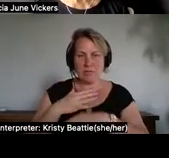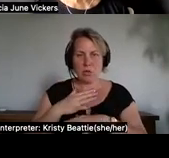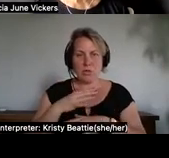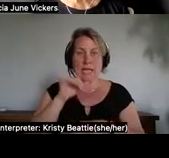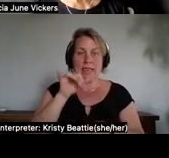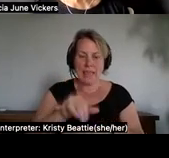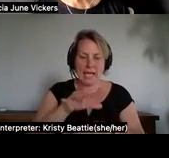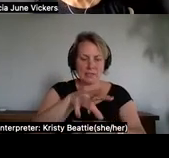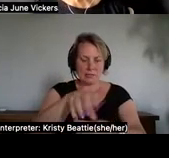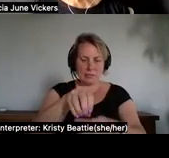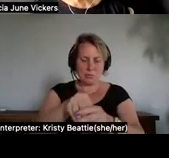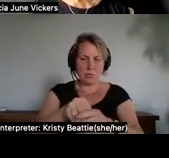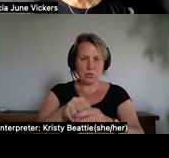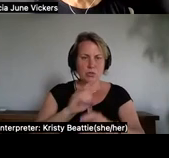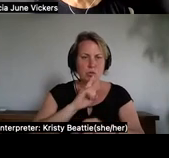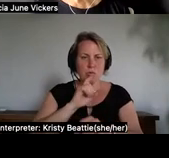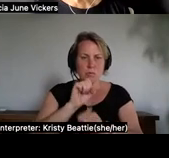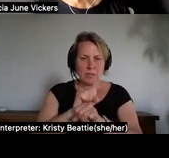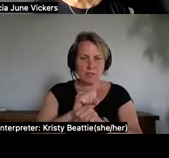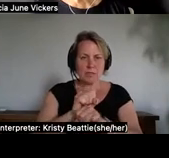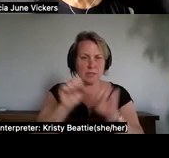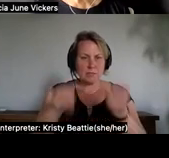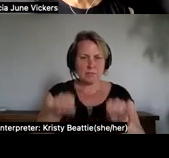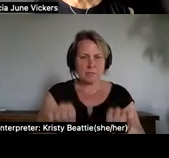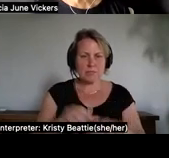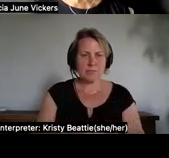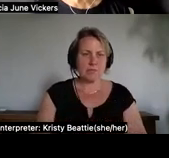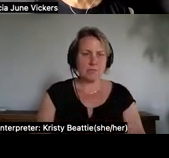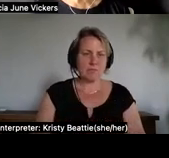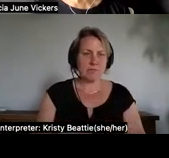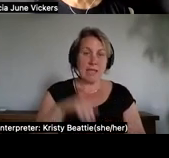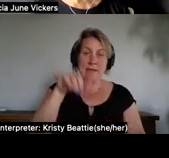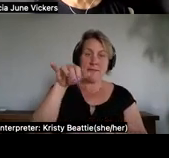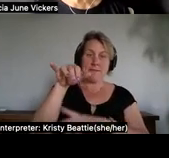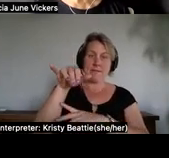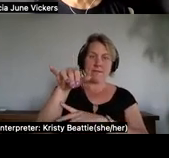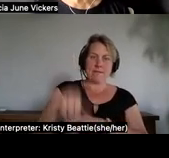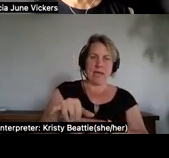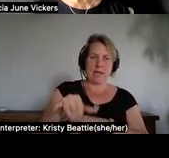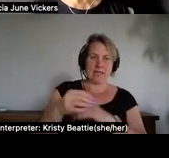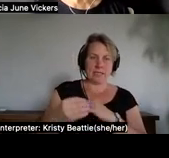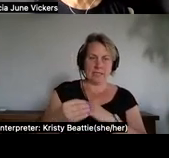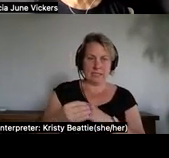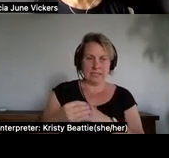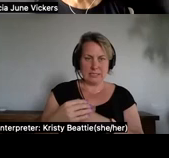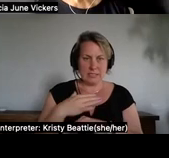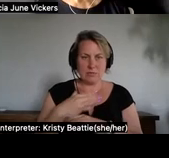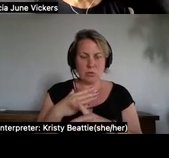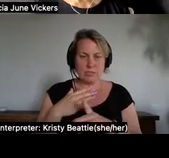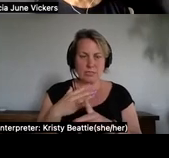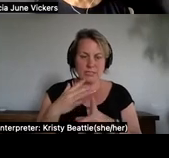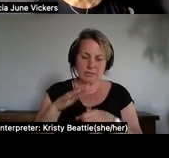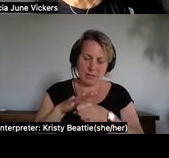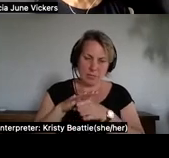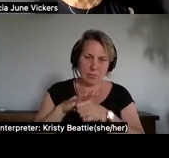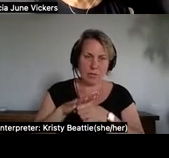the pedagogy of the oppressed is an instrument for their critical discovery that